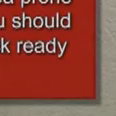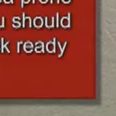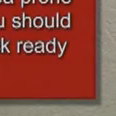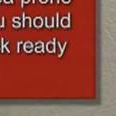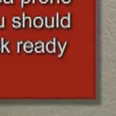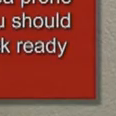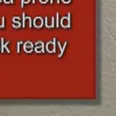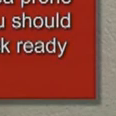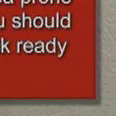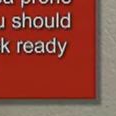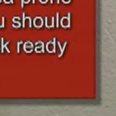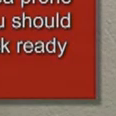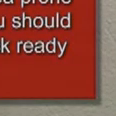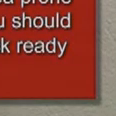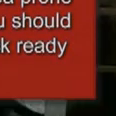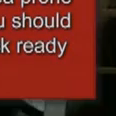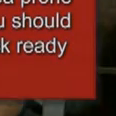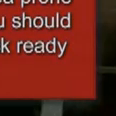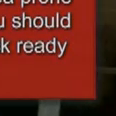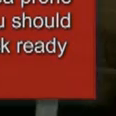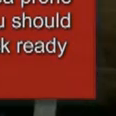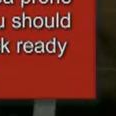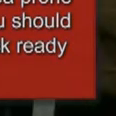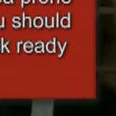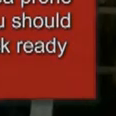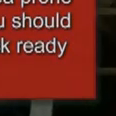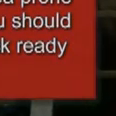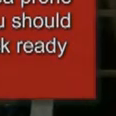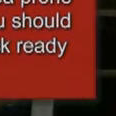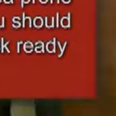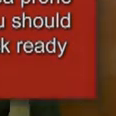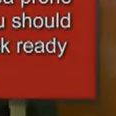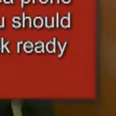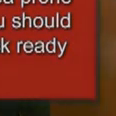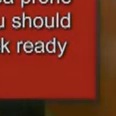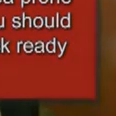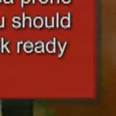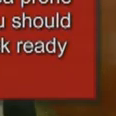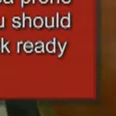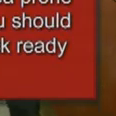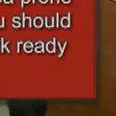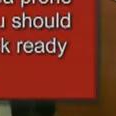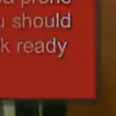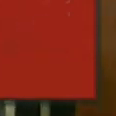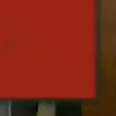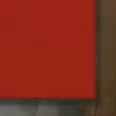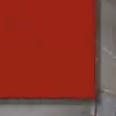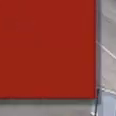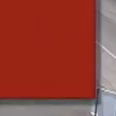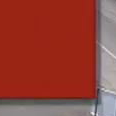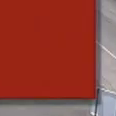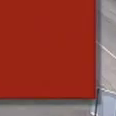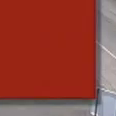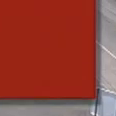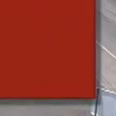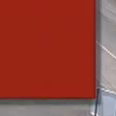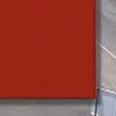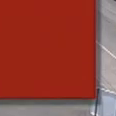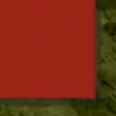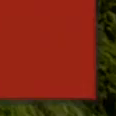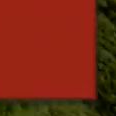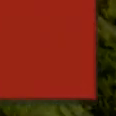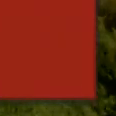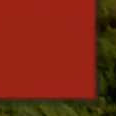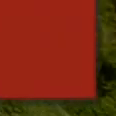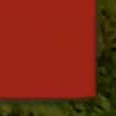you should have an emergency backpack ready to carry to a shelter. Identify the places safe for shelter in